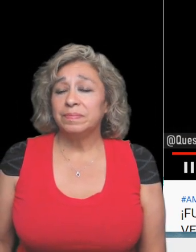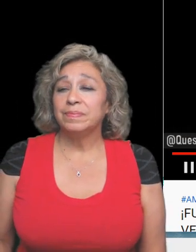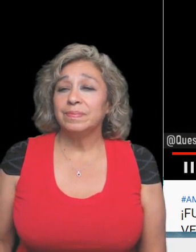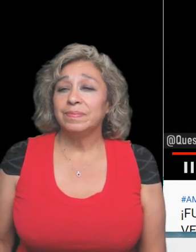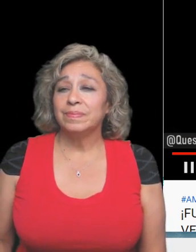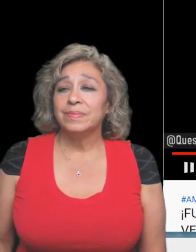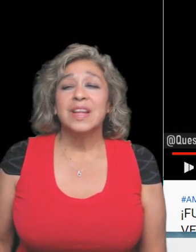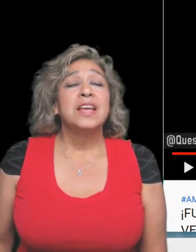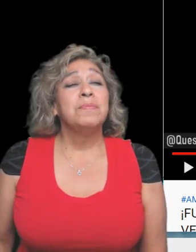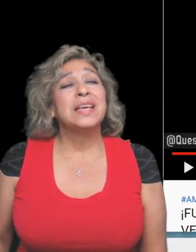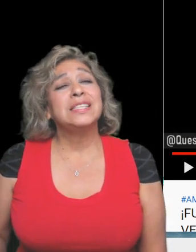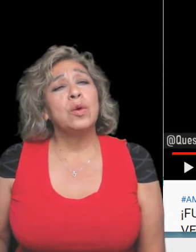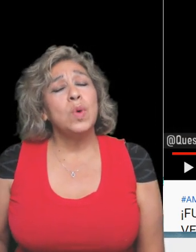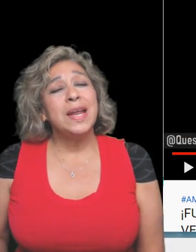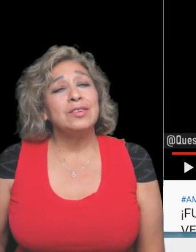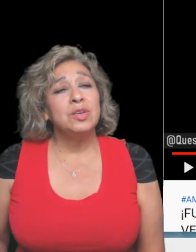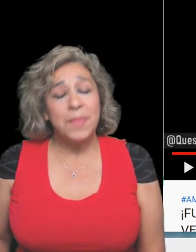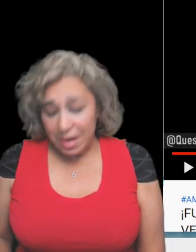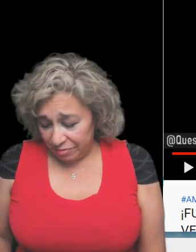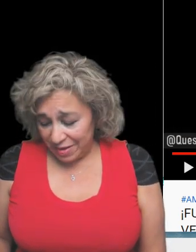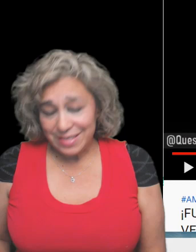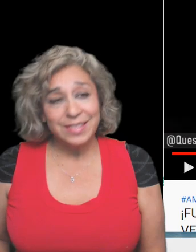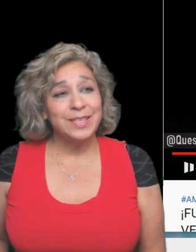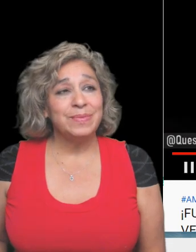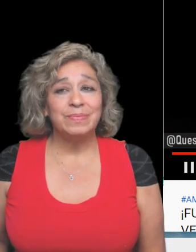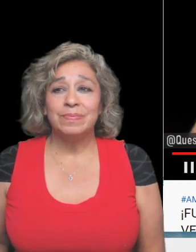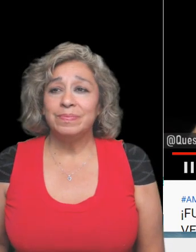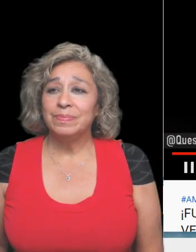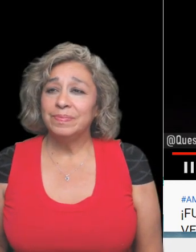because they went out to manifest